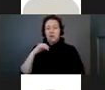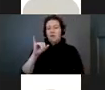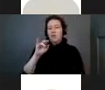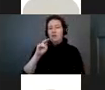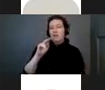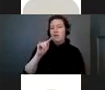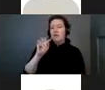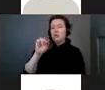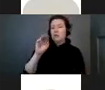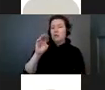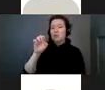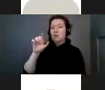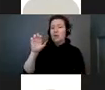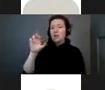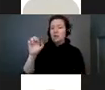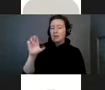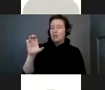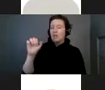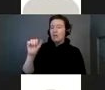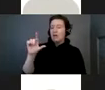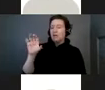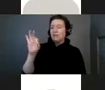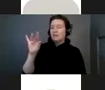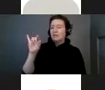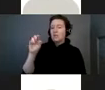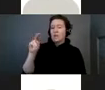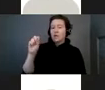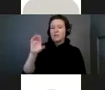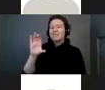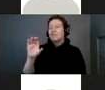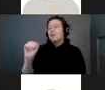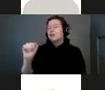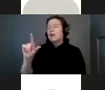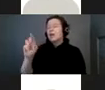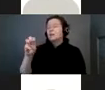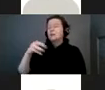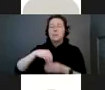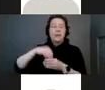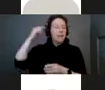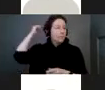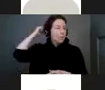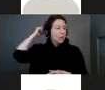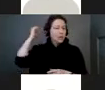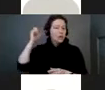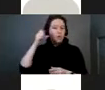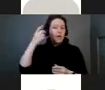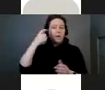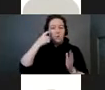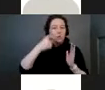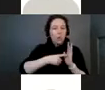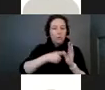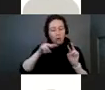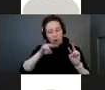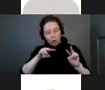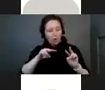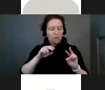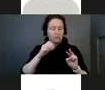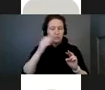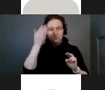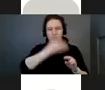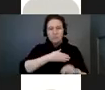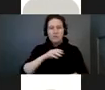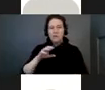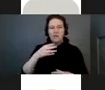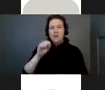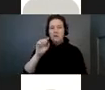which are just calcium deposits in the brain. Again, not something that you would see from the outside. And she had thrombocytopenia, which